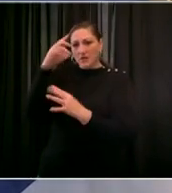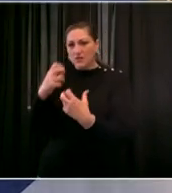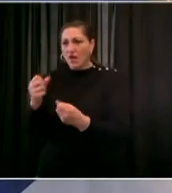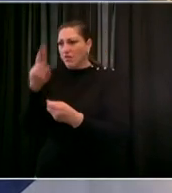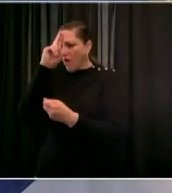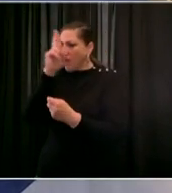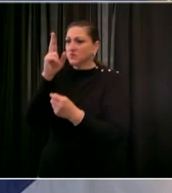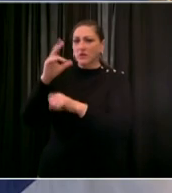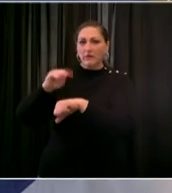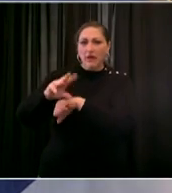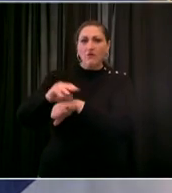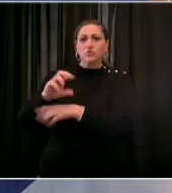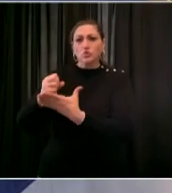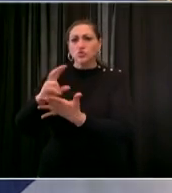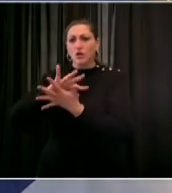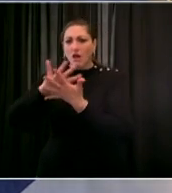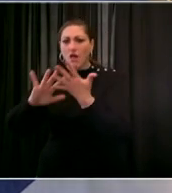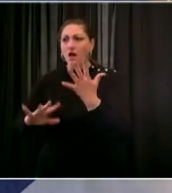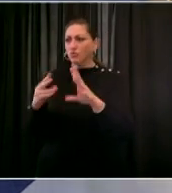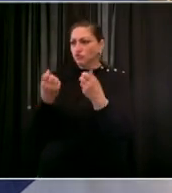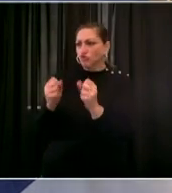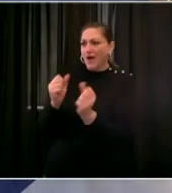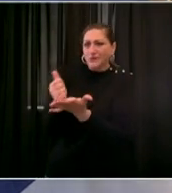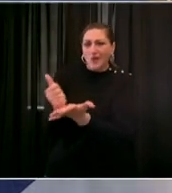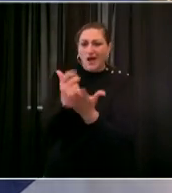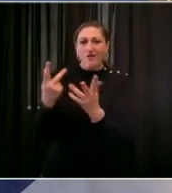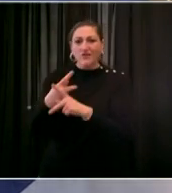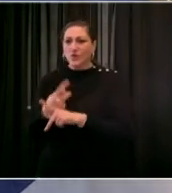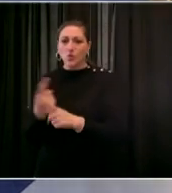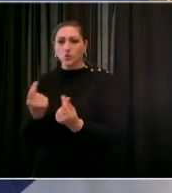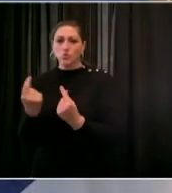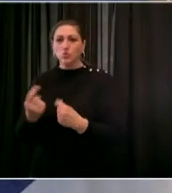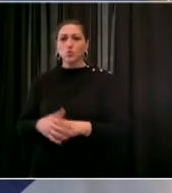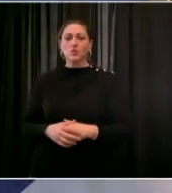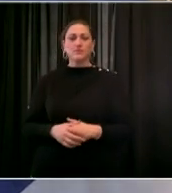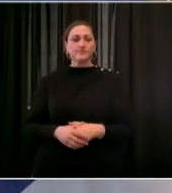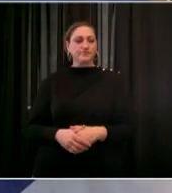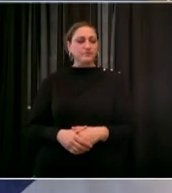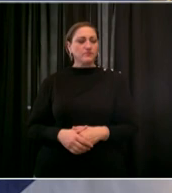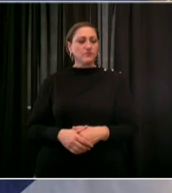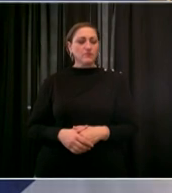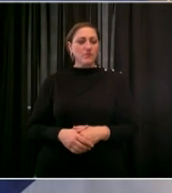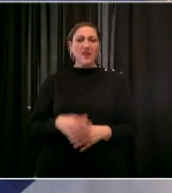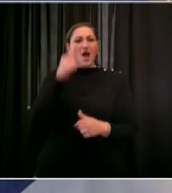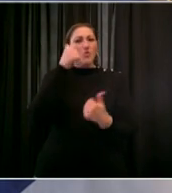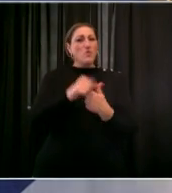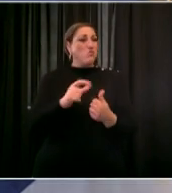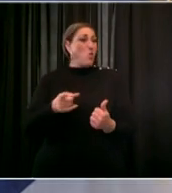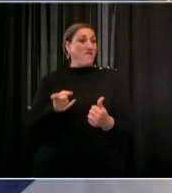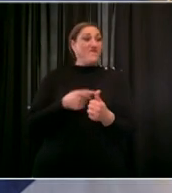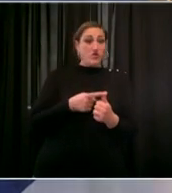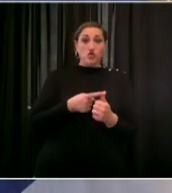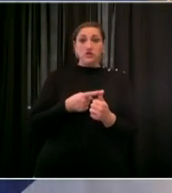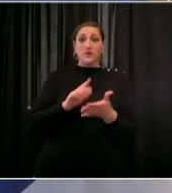i walked into city hall i brought it up in my very first conversation with the governor and i have